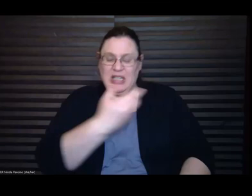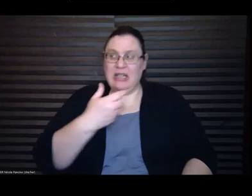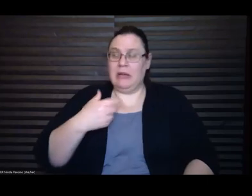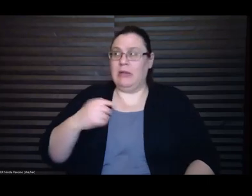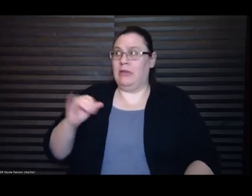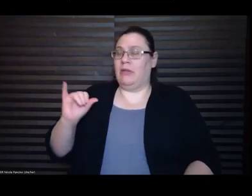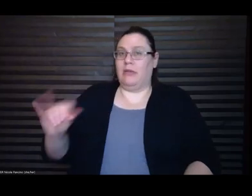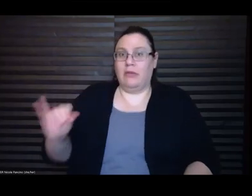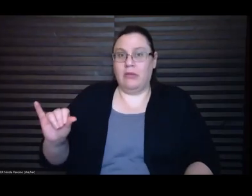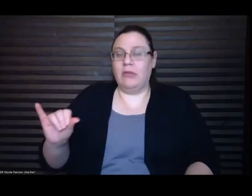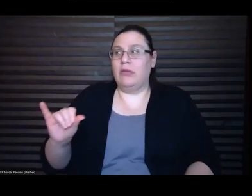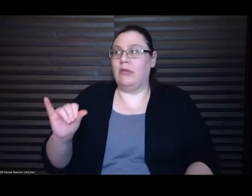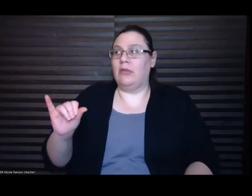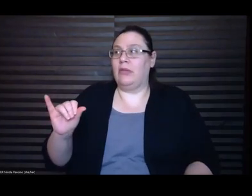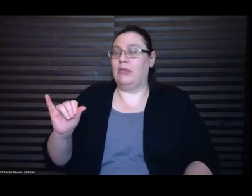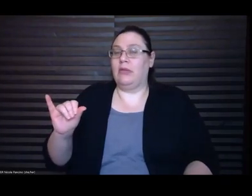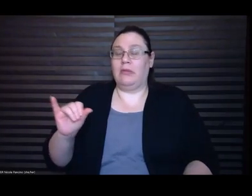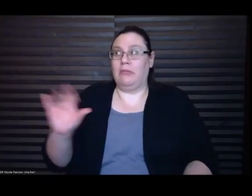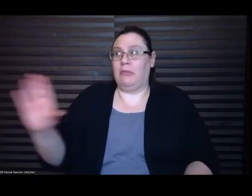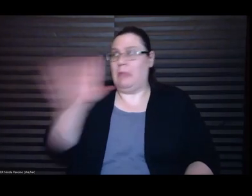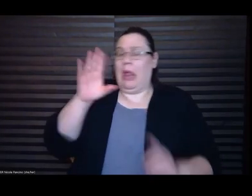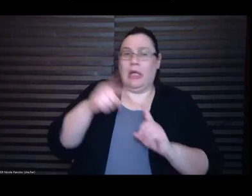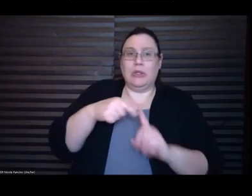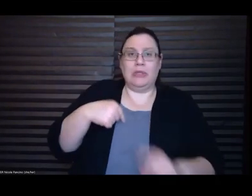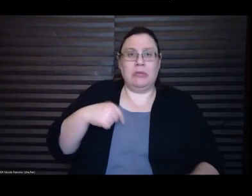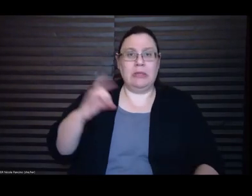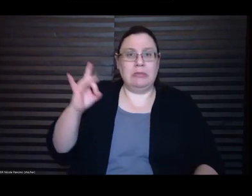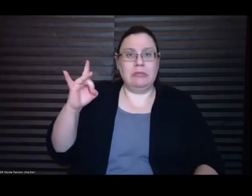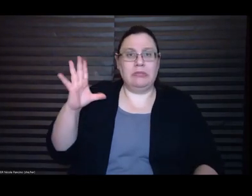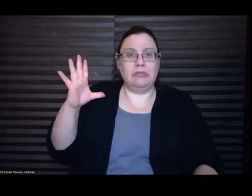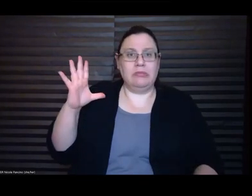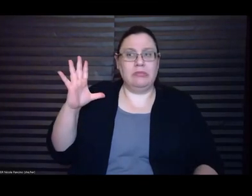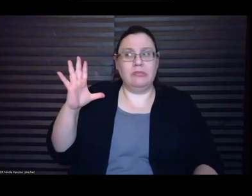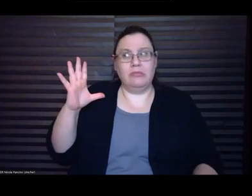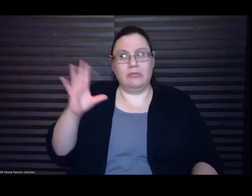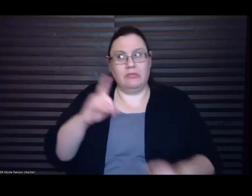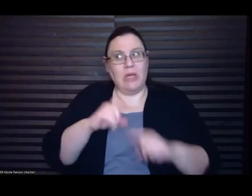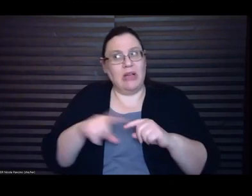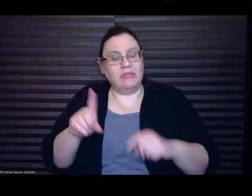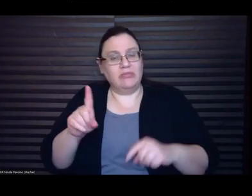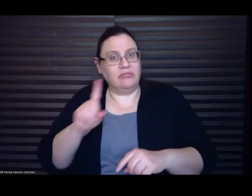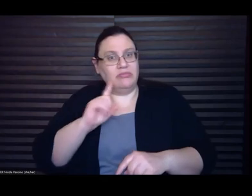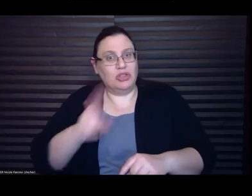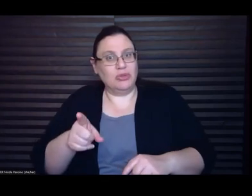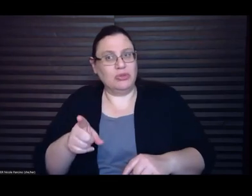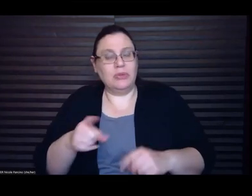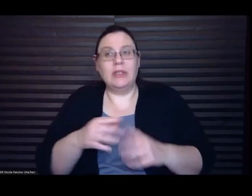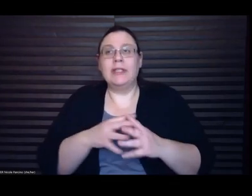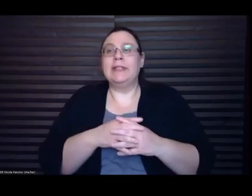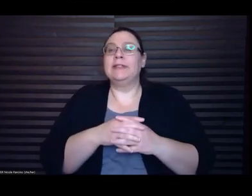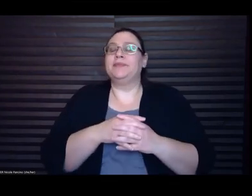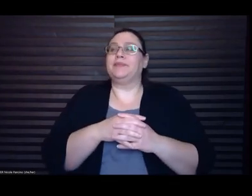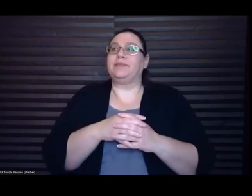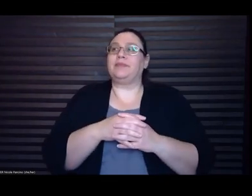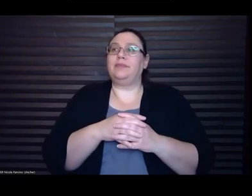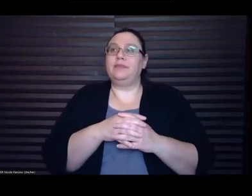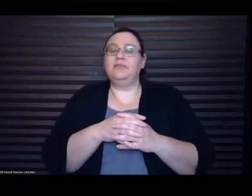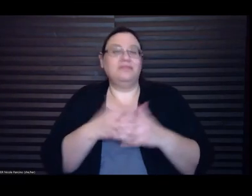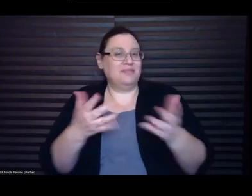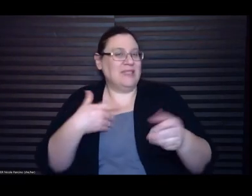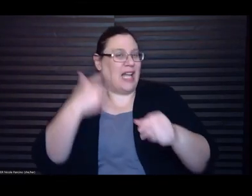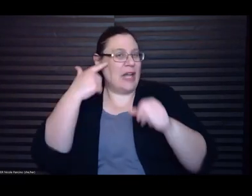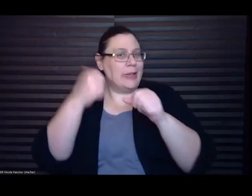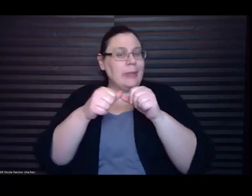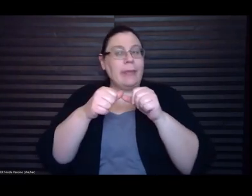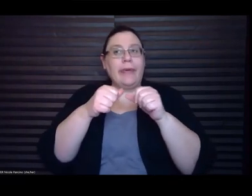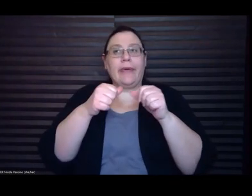But I think true, actually. And so I remember, like, kind of having this, like, series that people were like, but you should be reading,